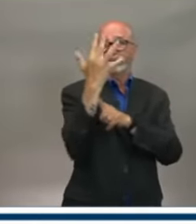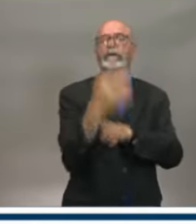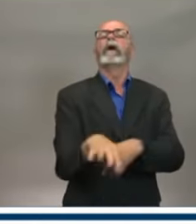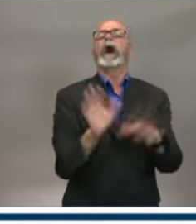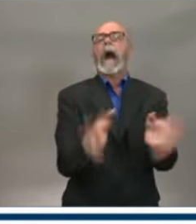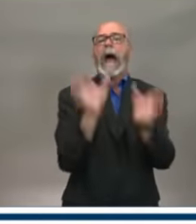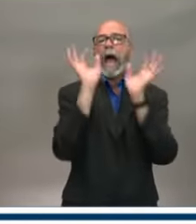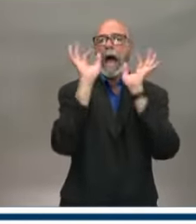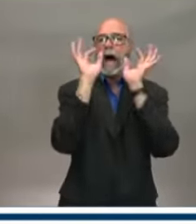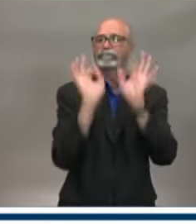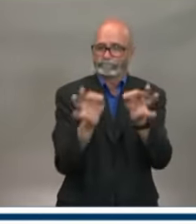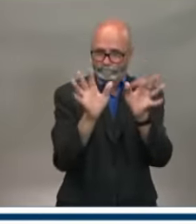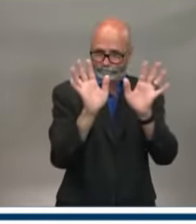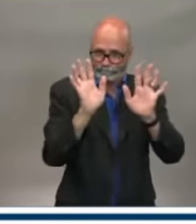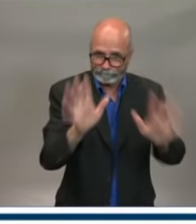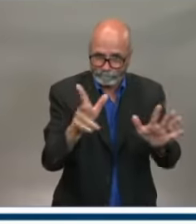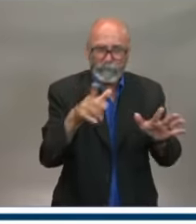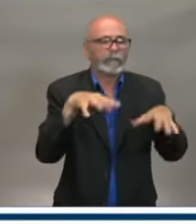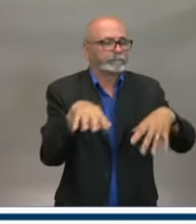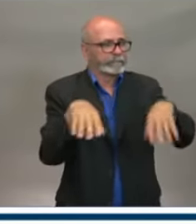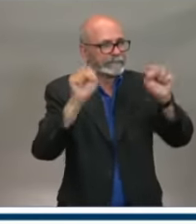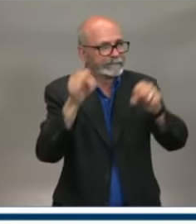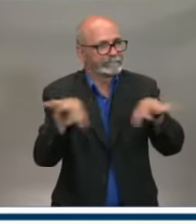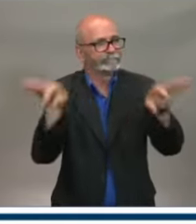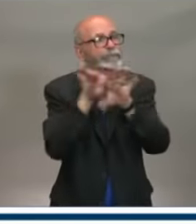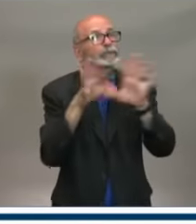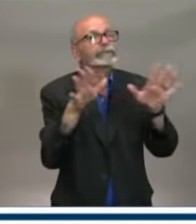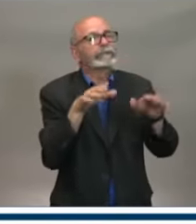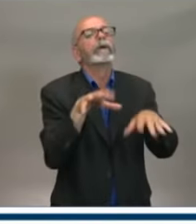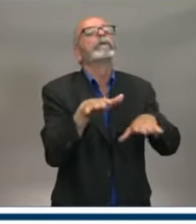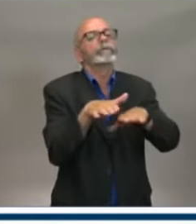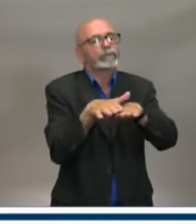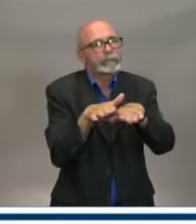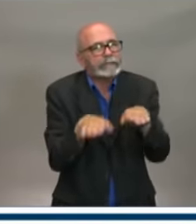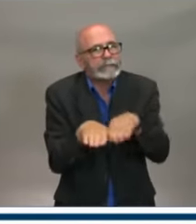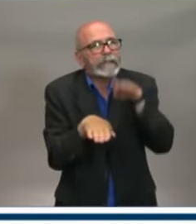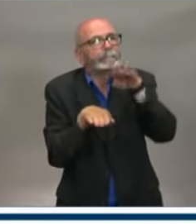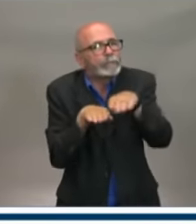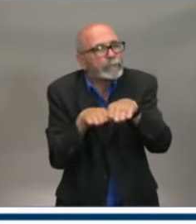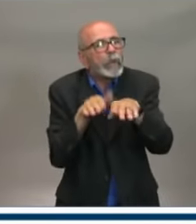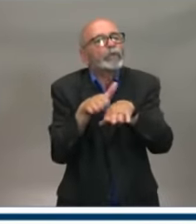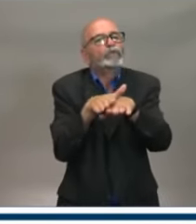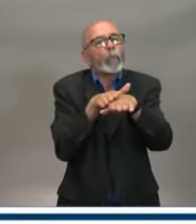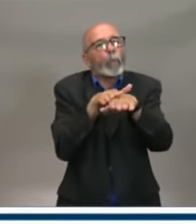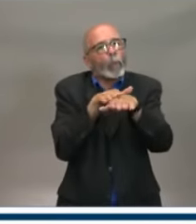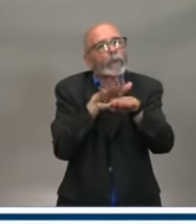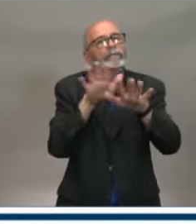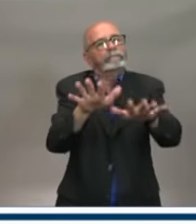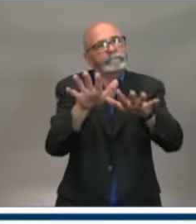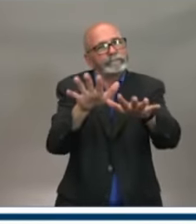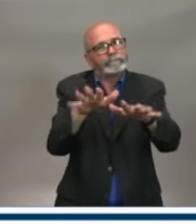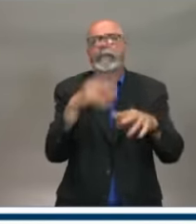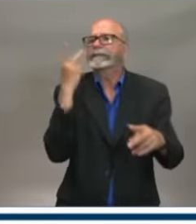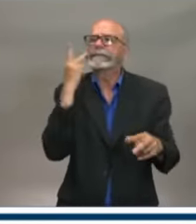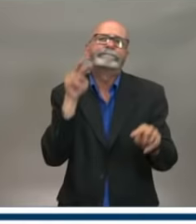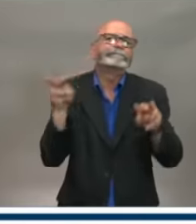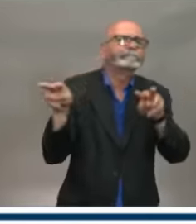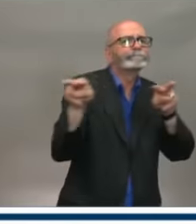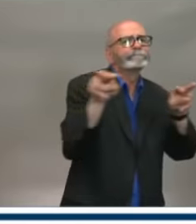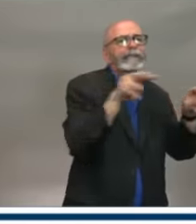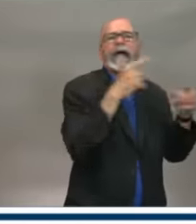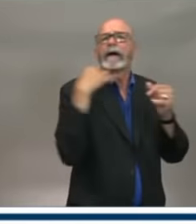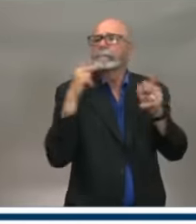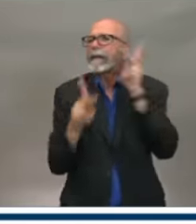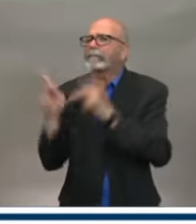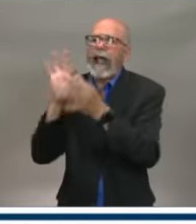slowly, but this is a good first step. We've considered feedback gathered through the consultation with businesses